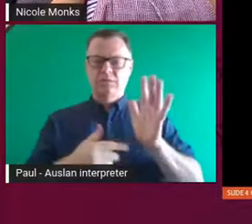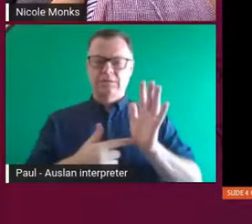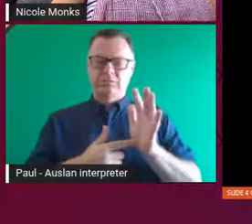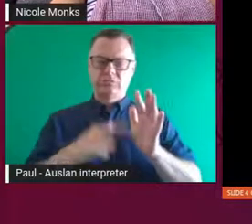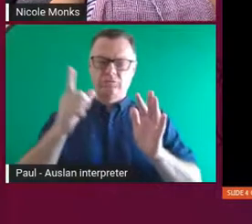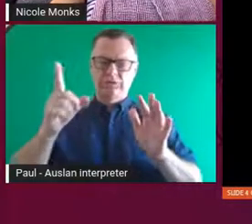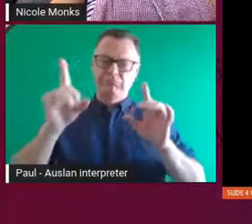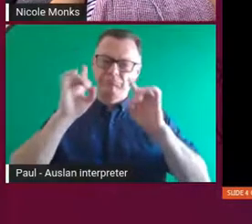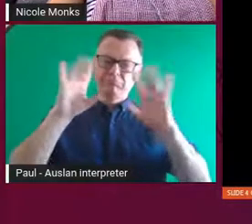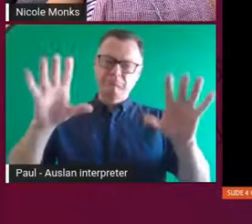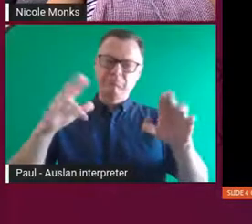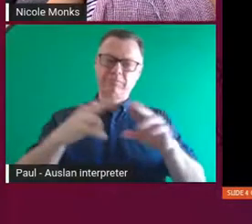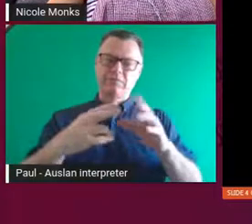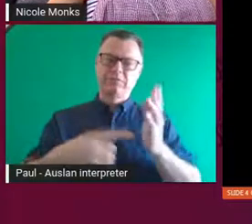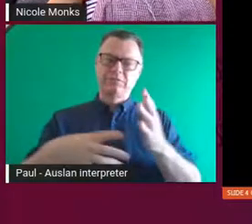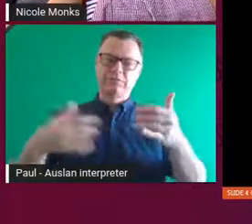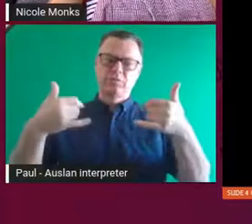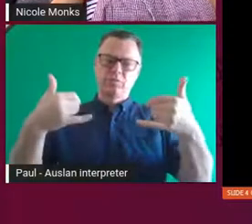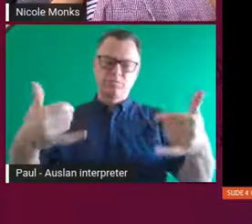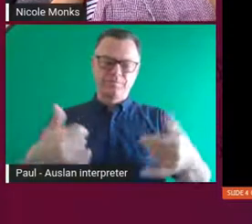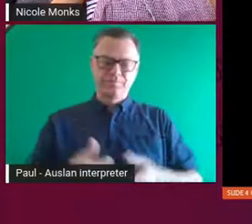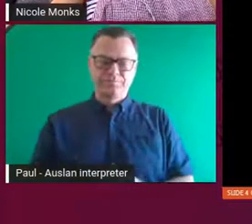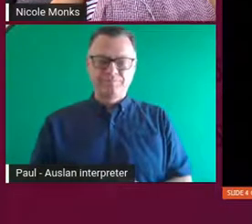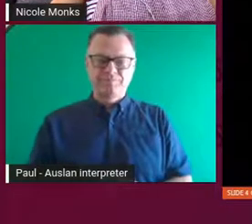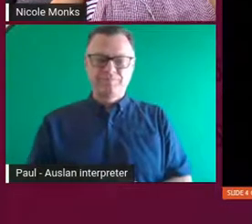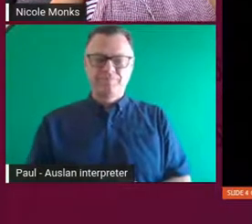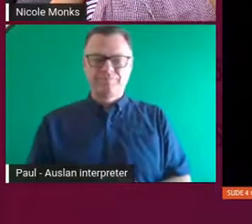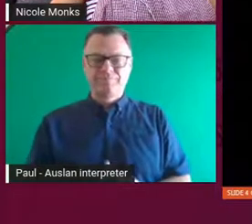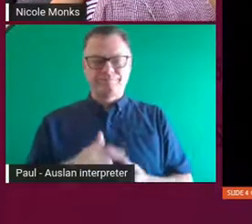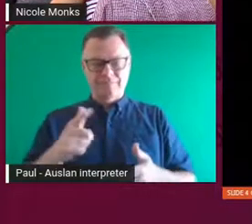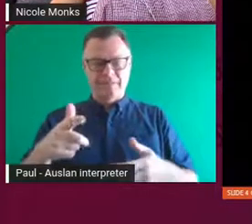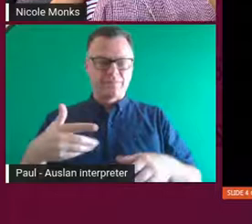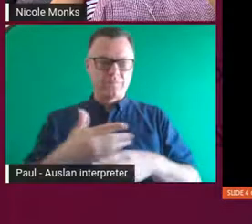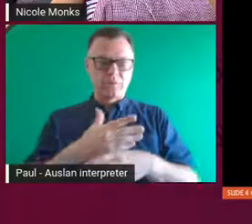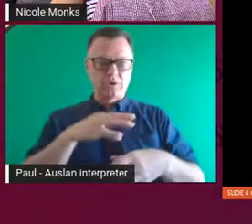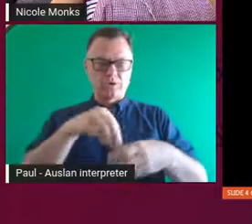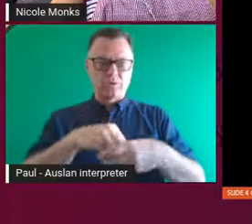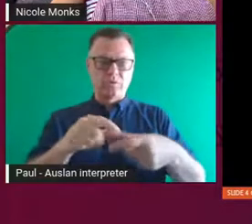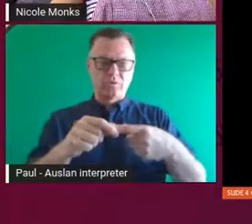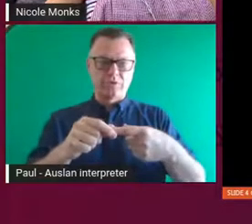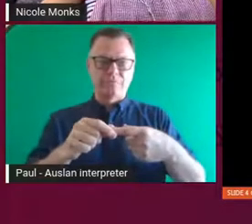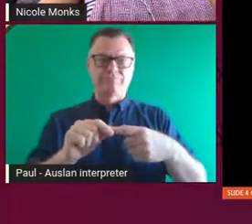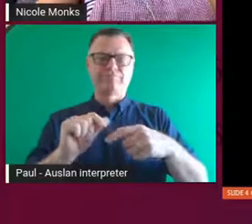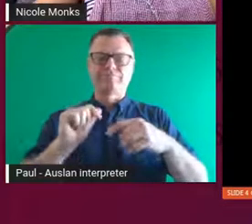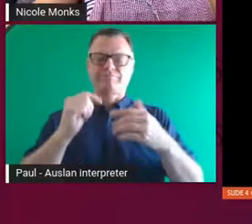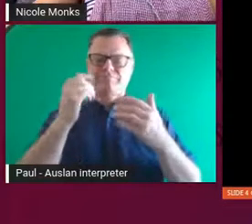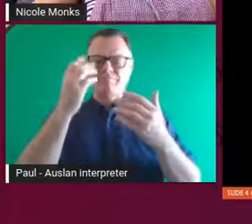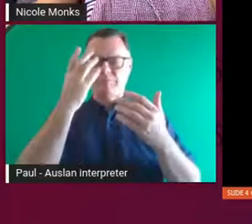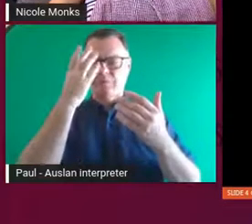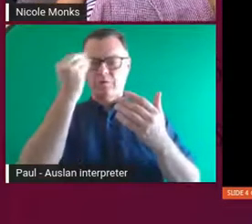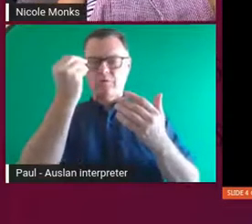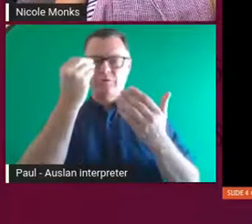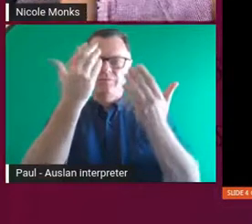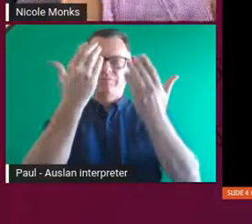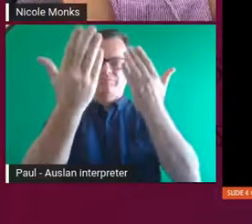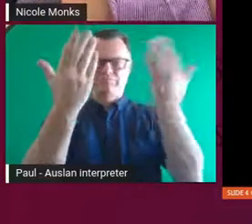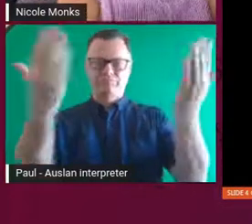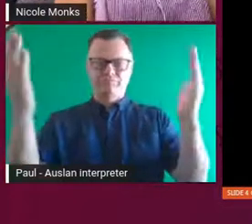The work include installation and also a performance. So, Nicole, tell me about this work.